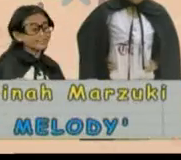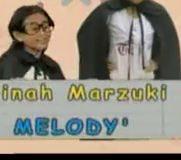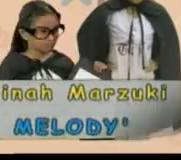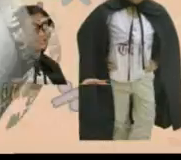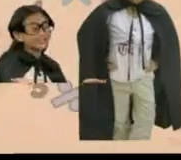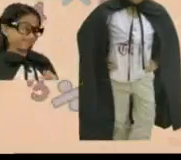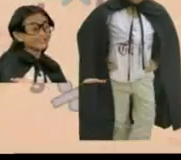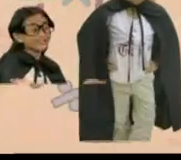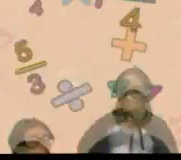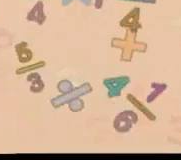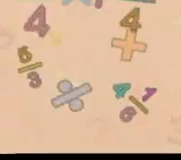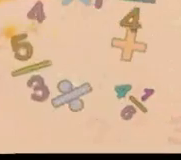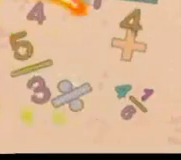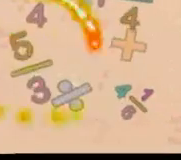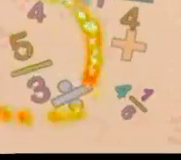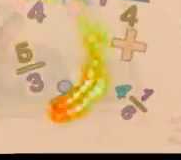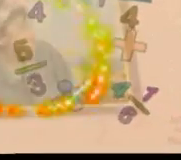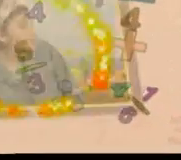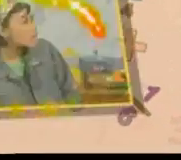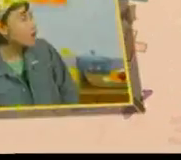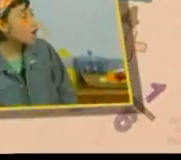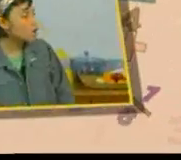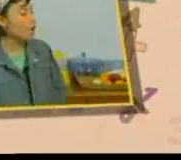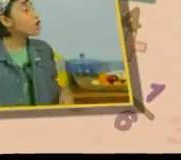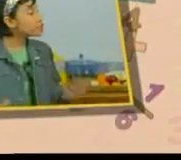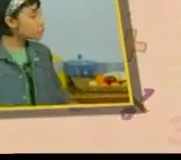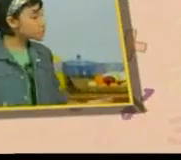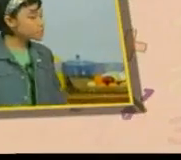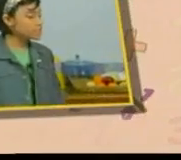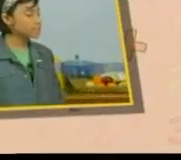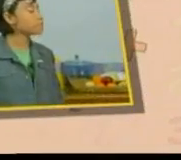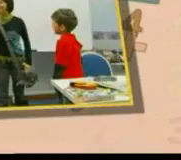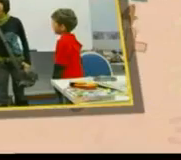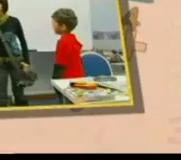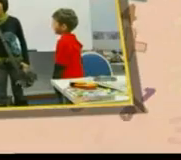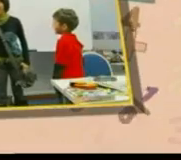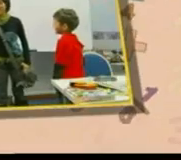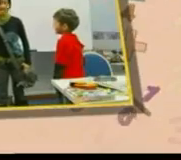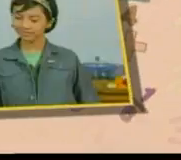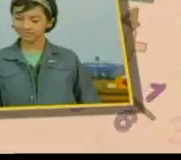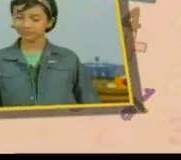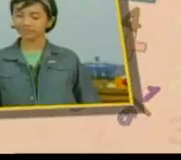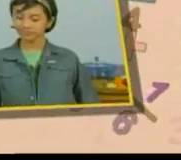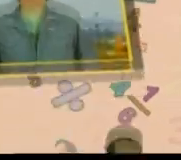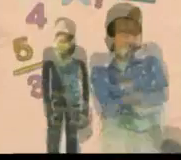for